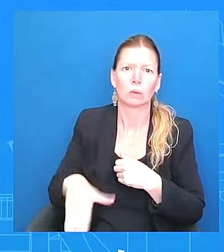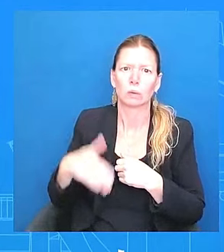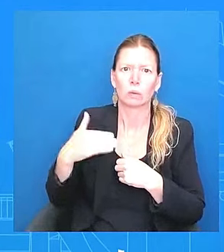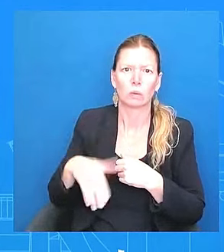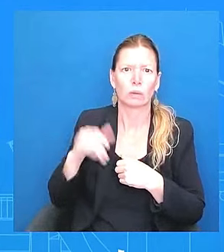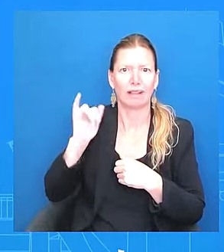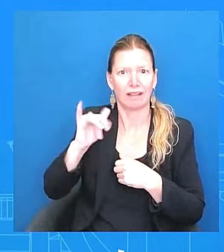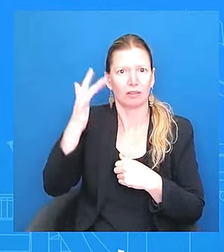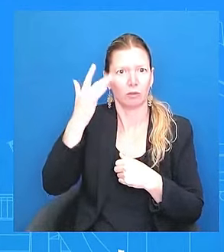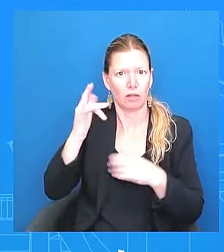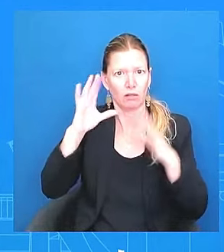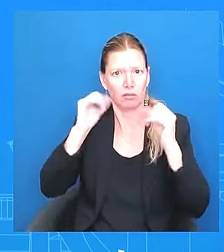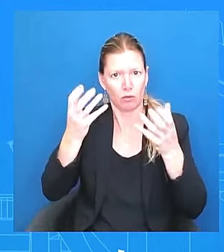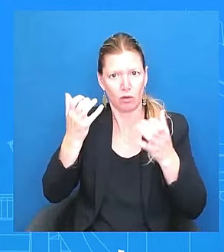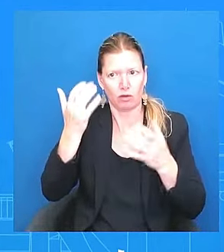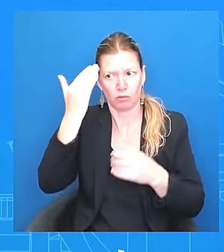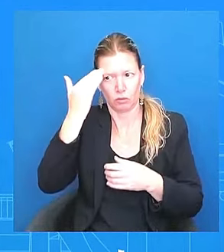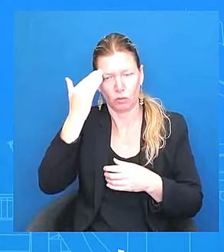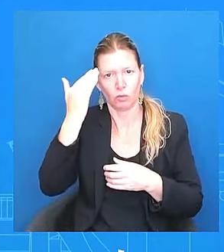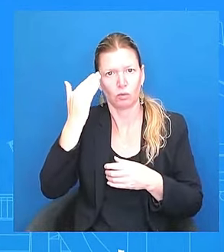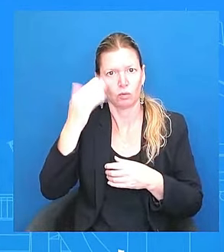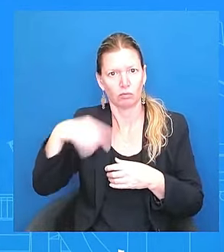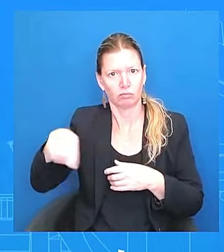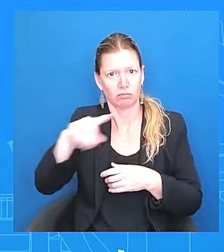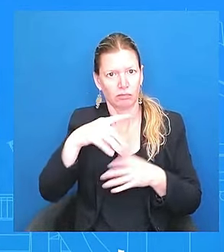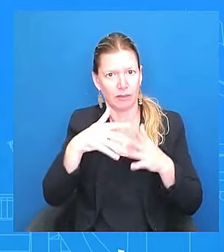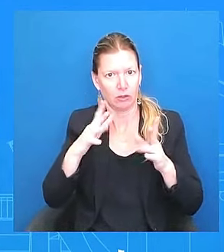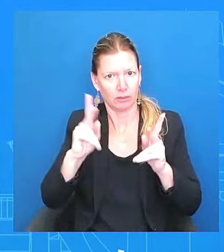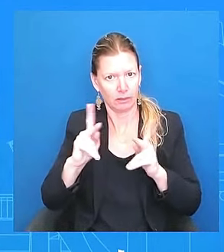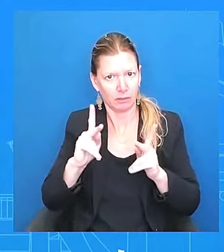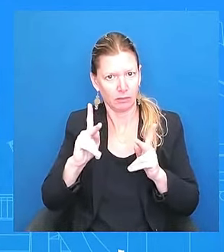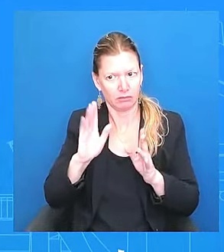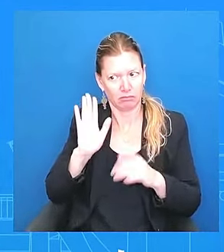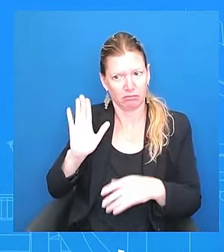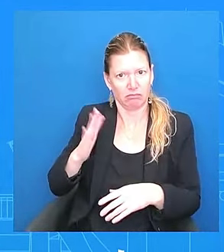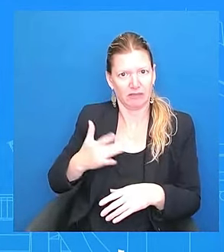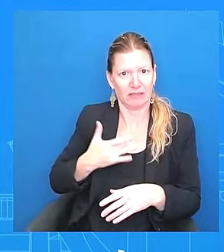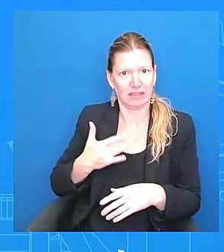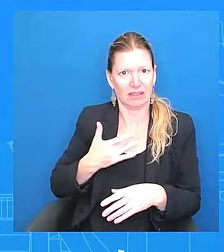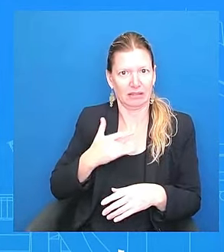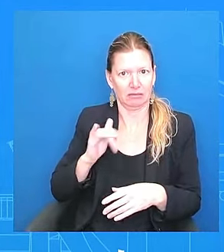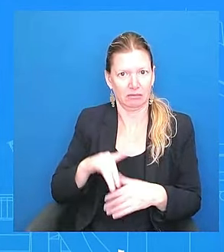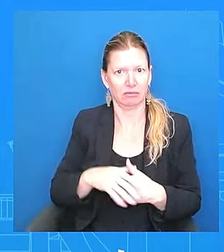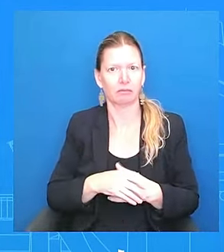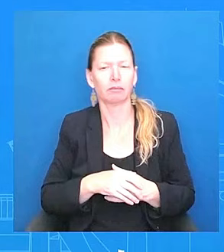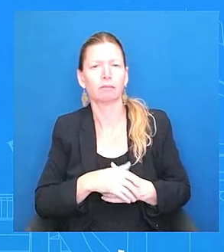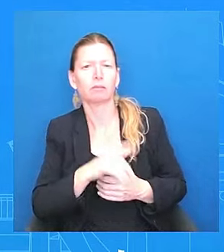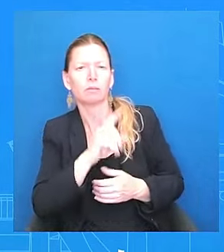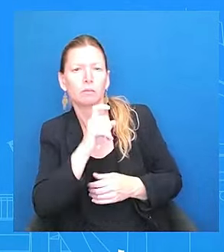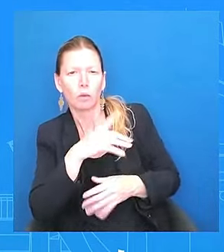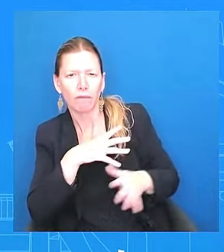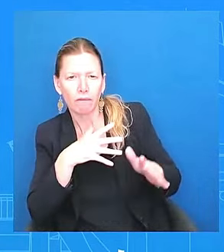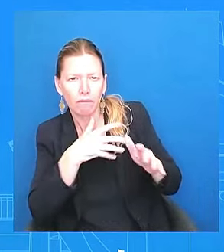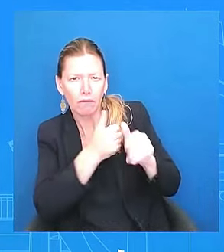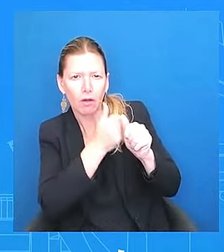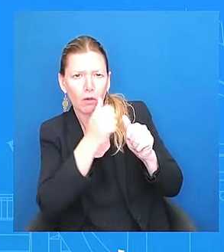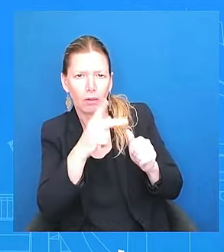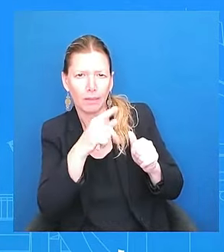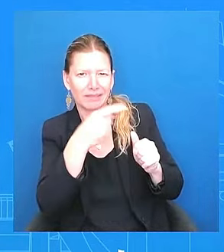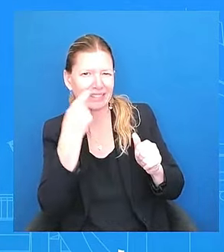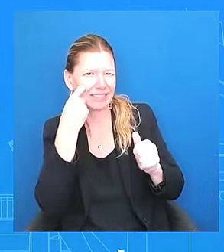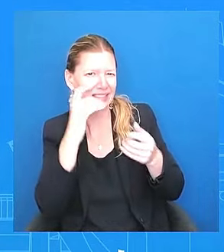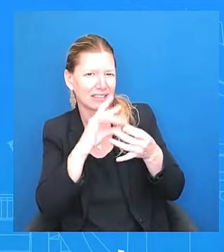Go ahead, Raquel. Thank you, Karine. I want to do a follow up about the lines that you are just reading on foreign leaders, because it seems like this